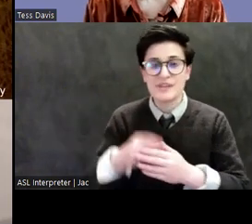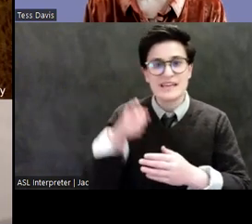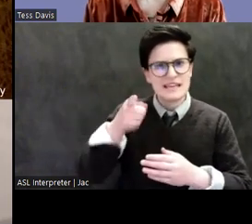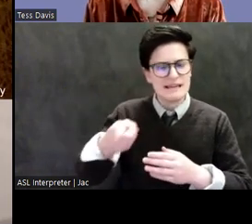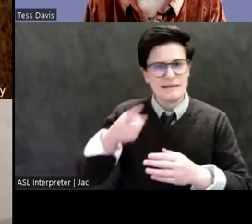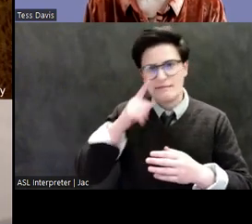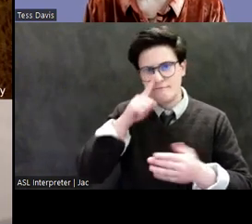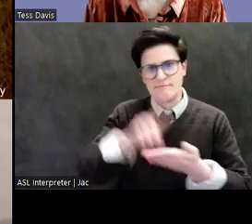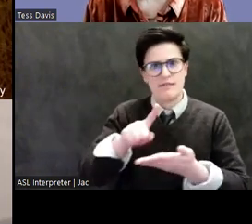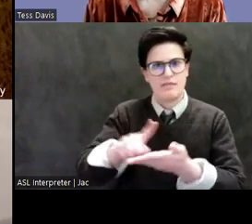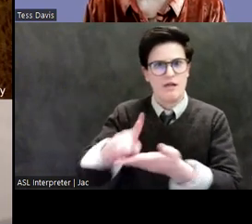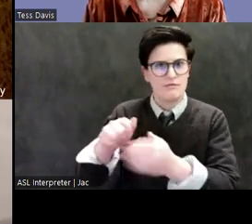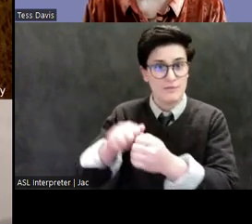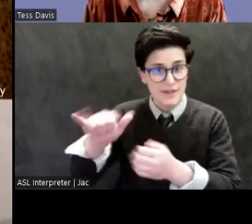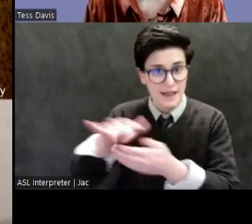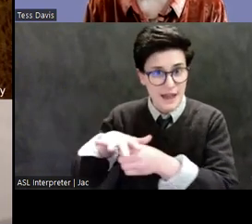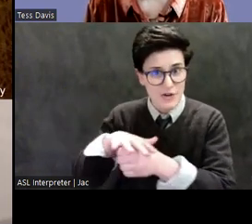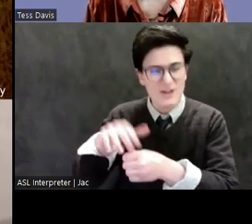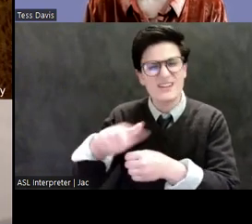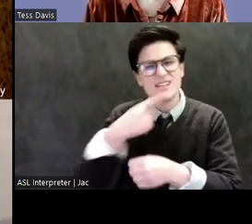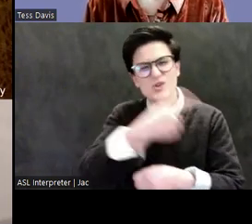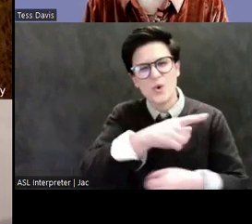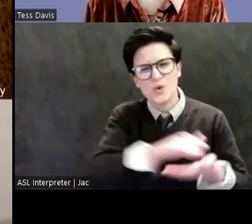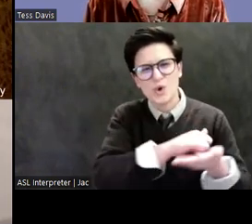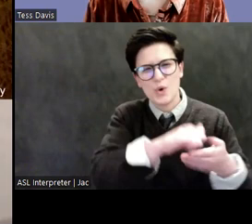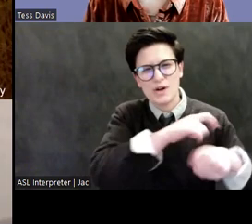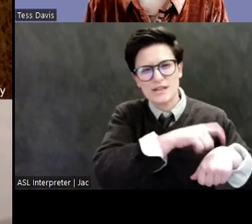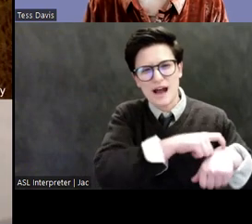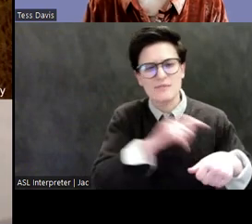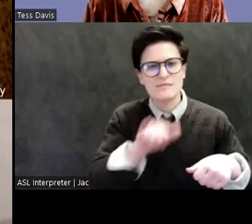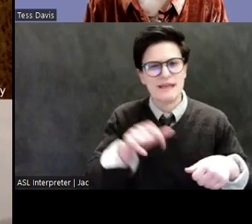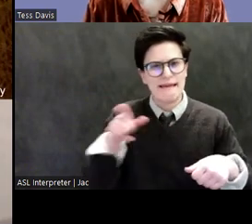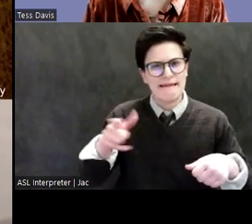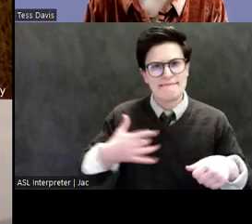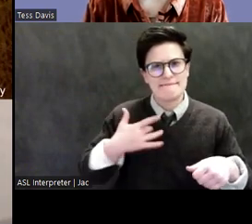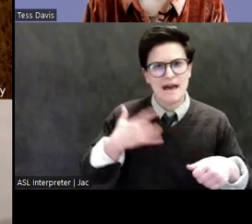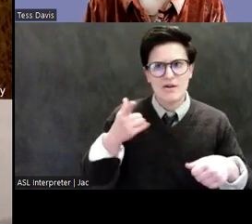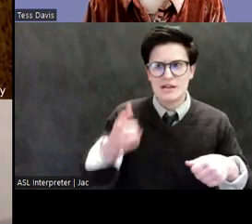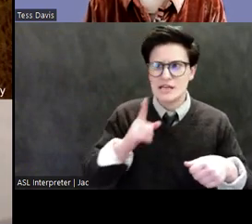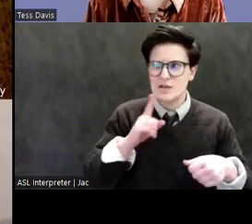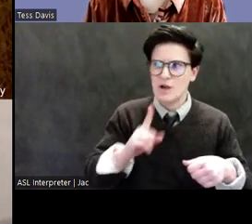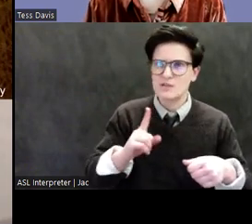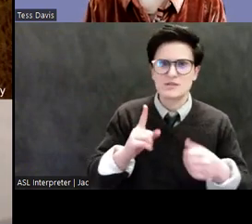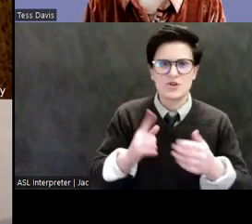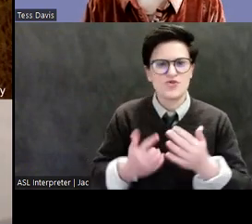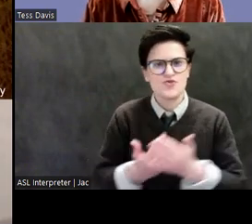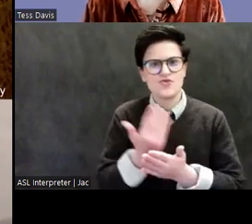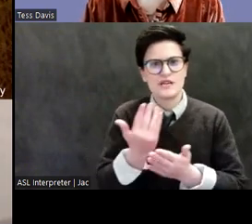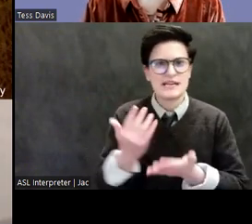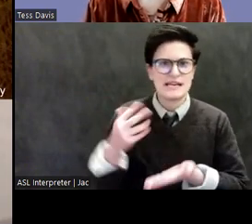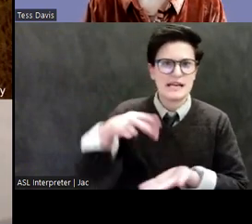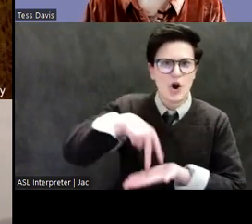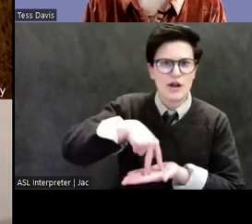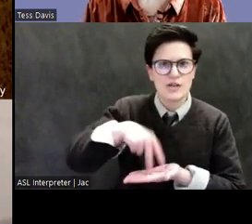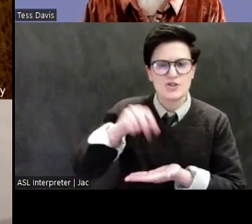York Times he believed himself to be the reincarnation of one of the Khmer Empire's most famed kings. Latchford became a